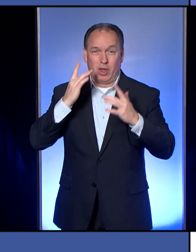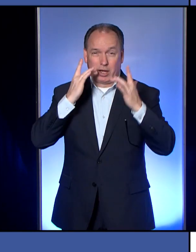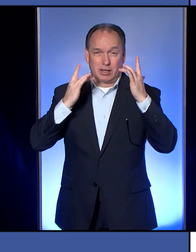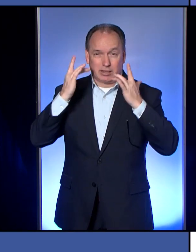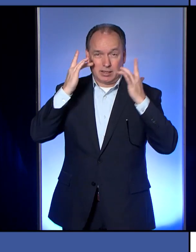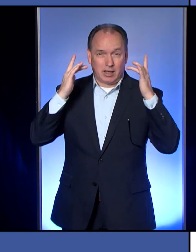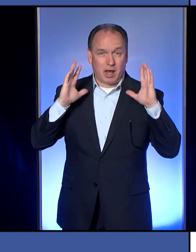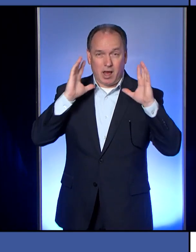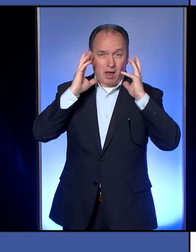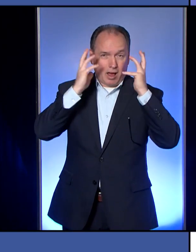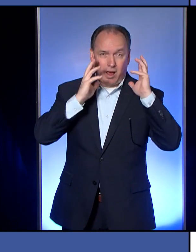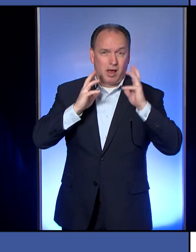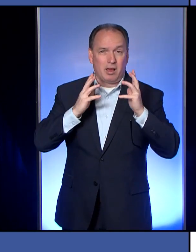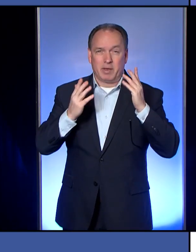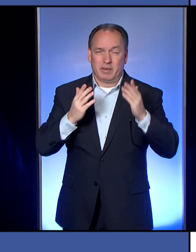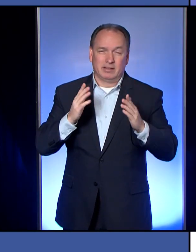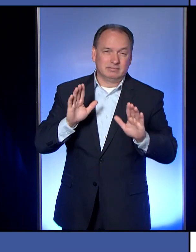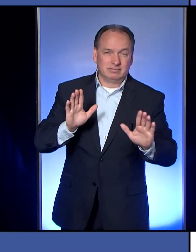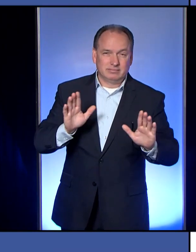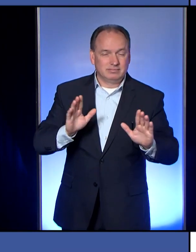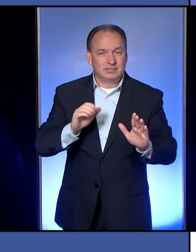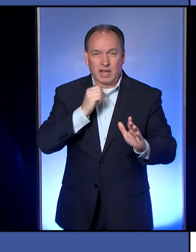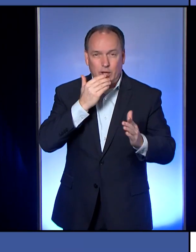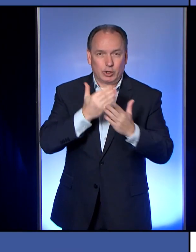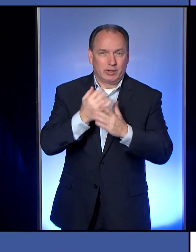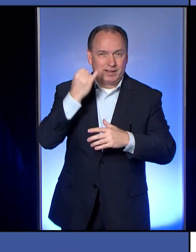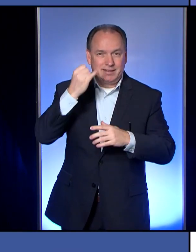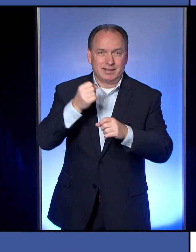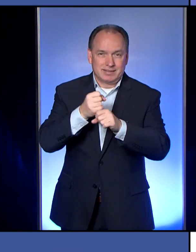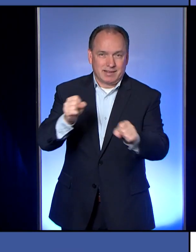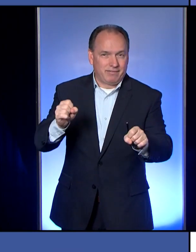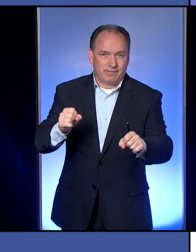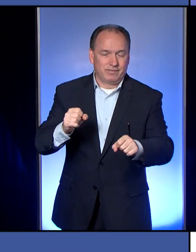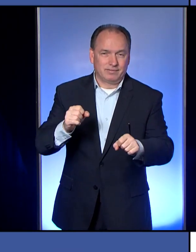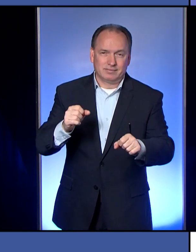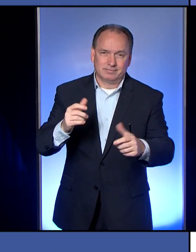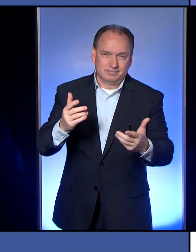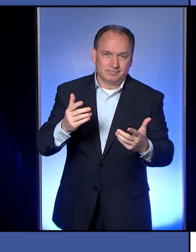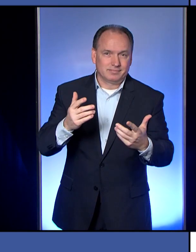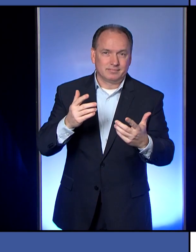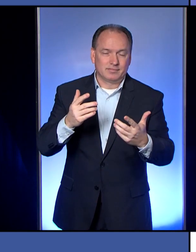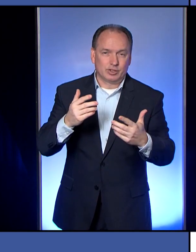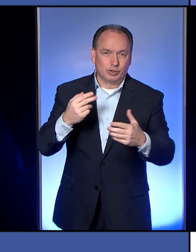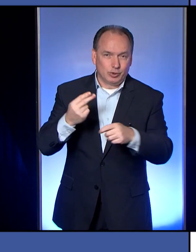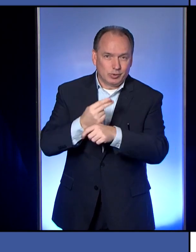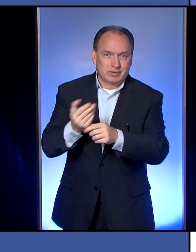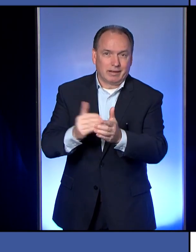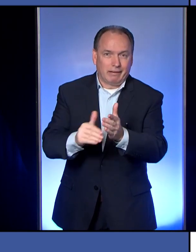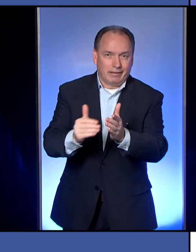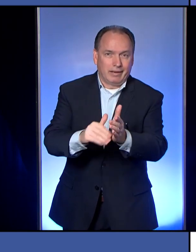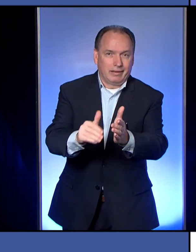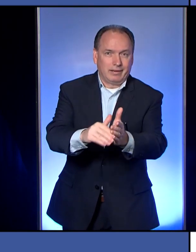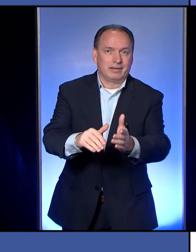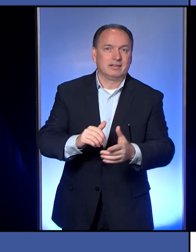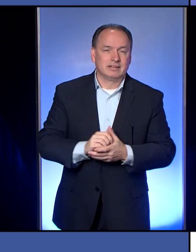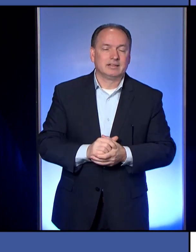over it and I think it's probably not as safe as having something that you could reuse by washing it.